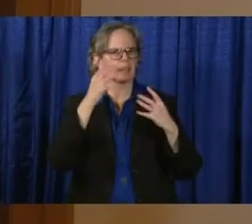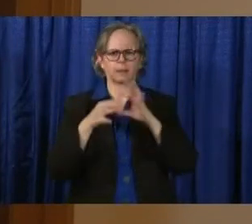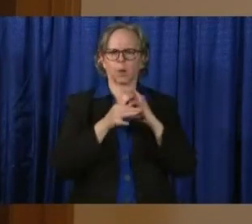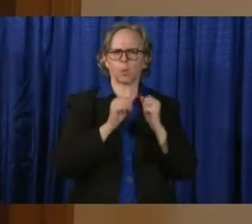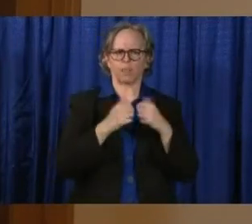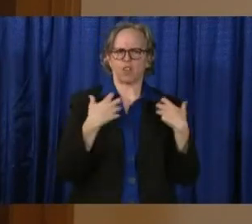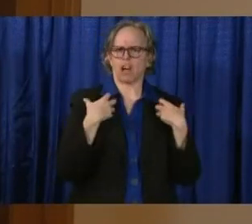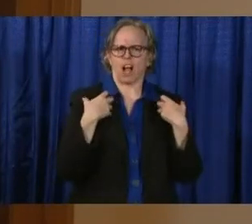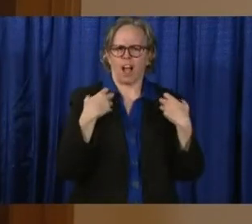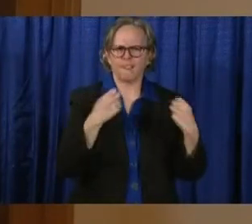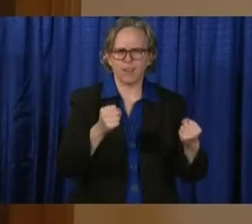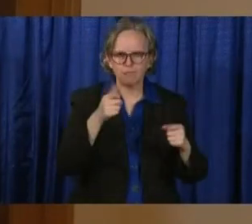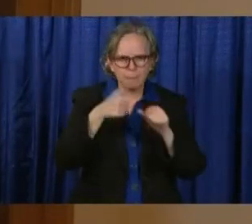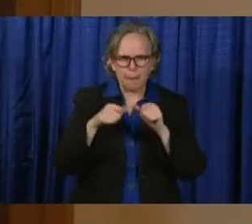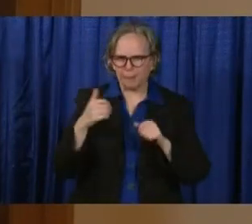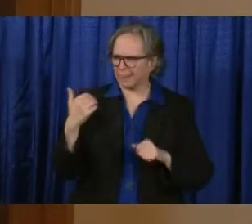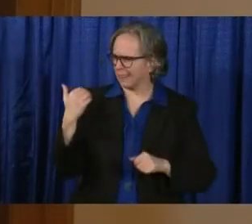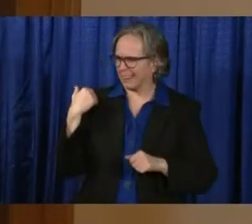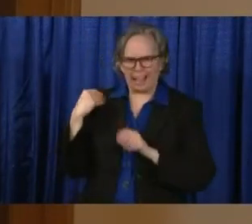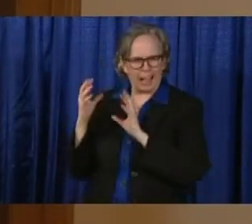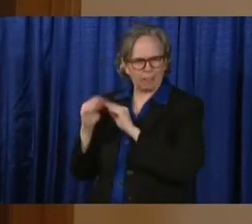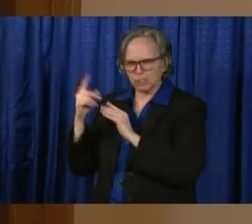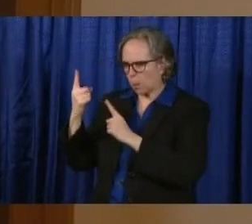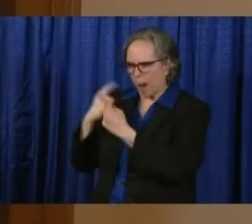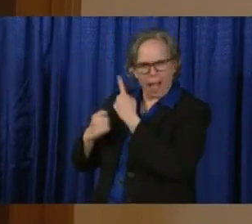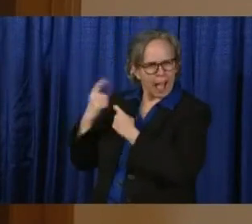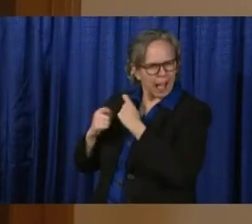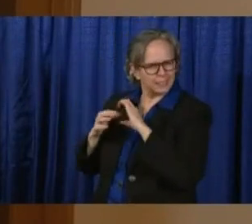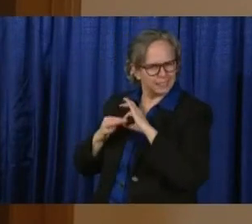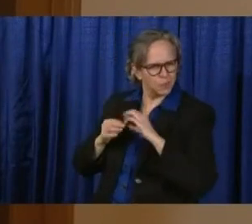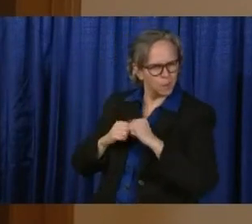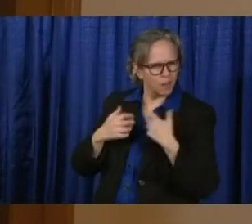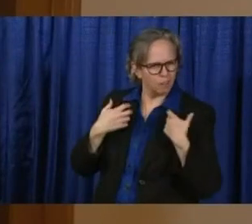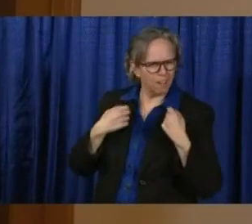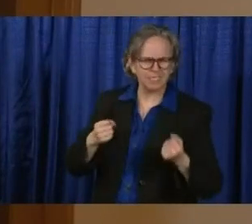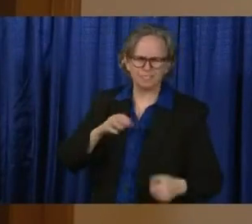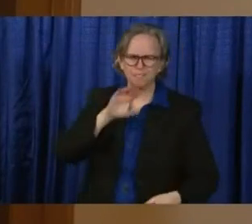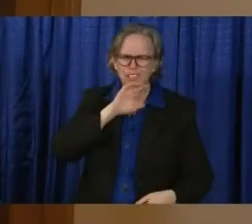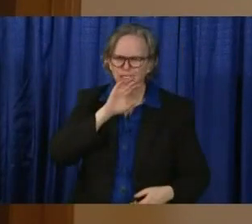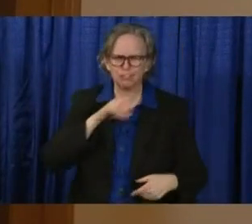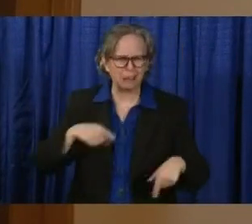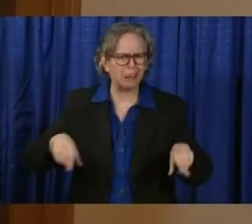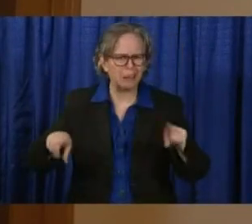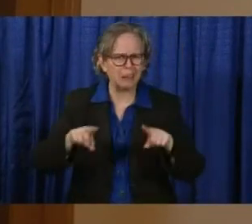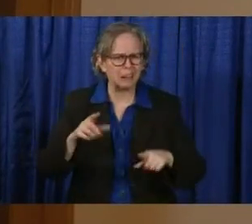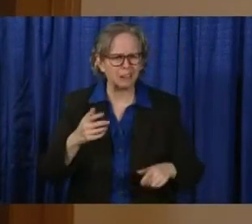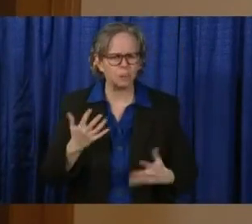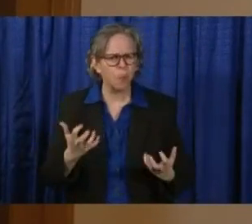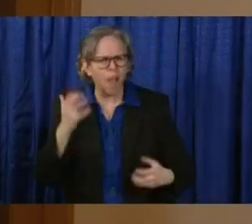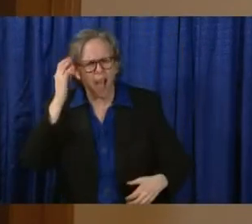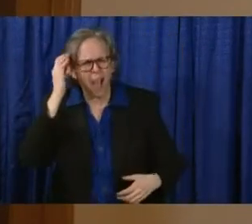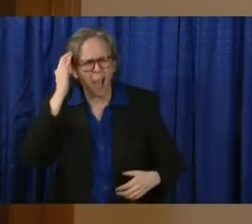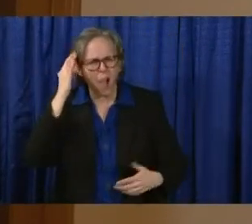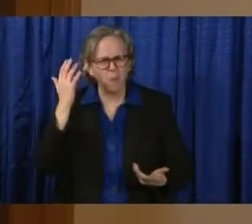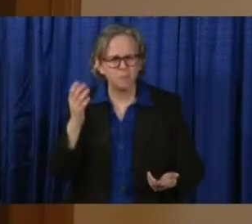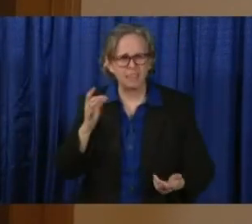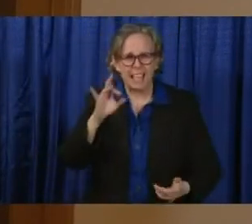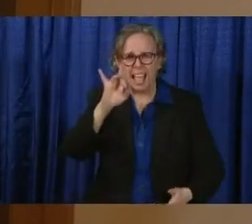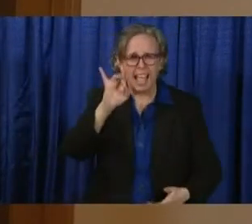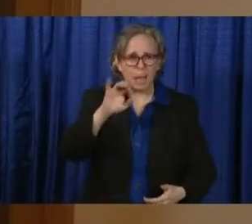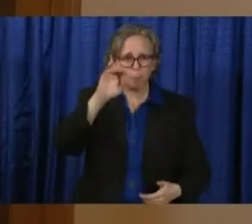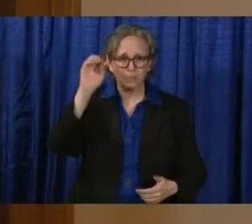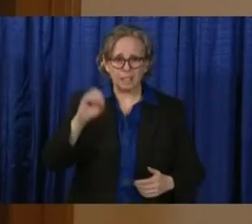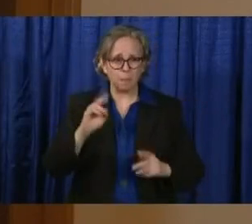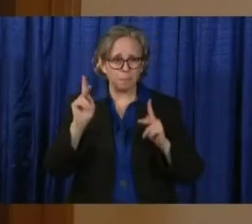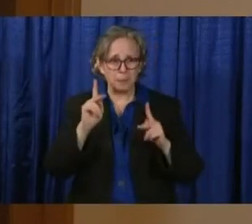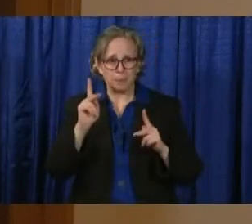all of us. Over 80 percent, if not more, of folks who have this virus are at home and are not tested.